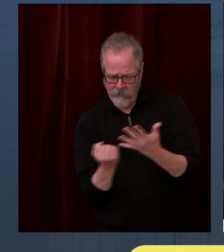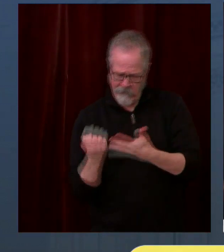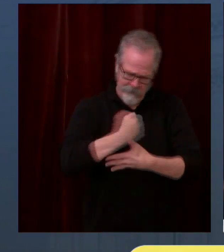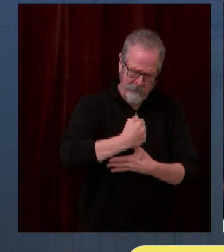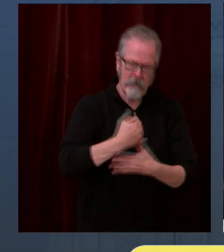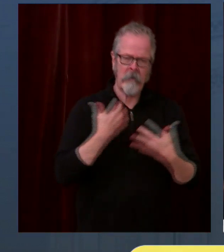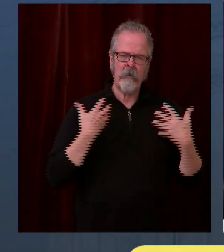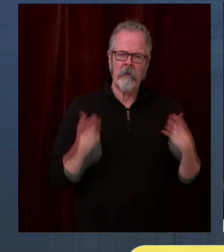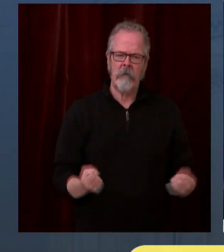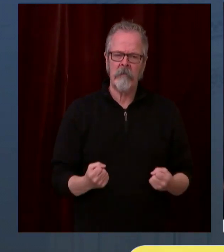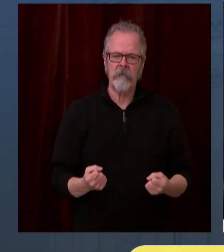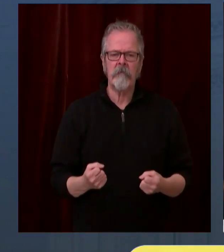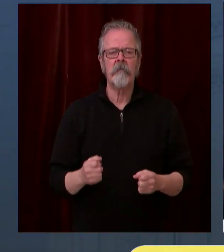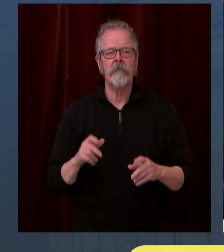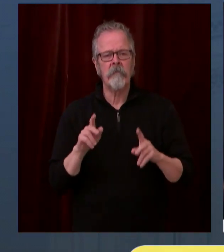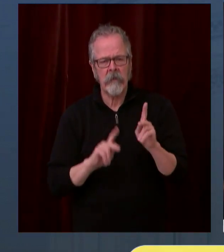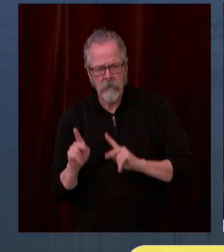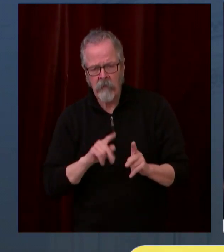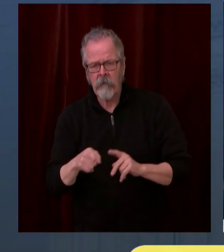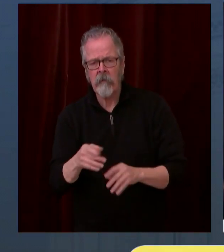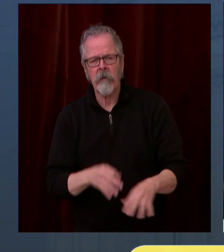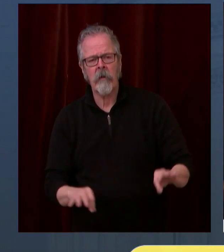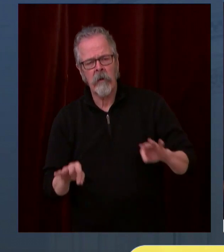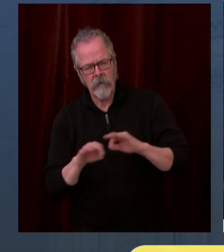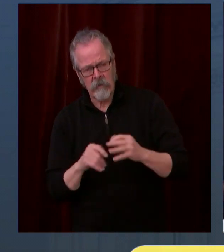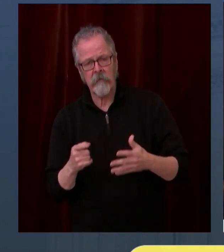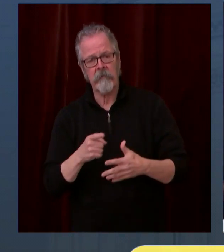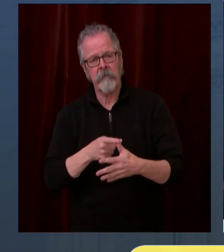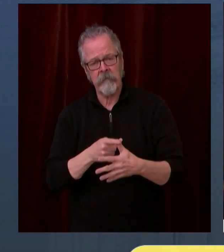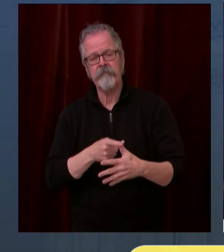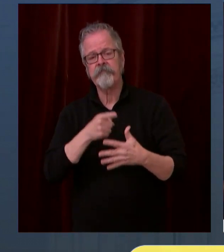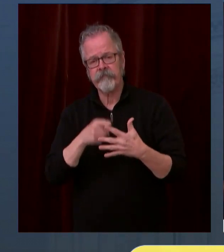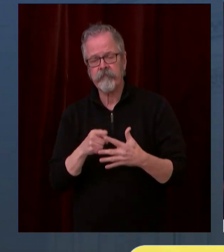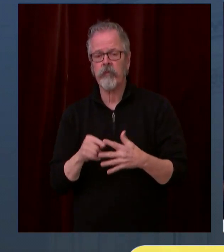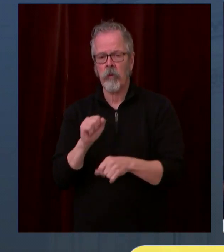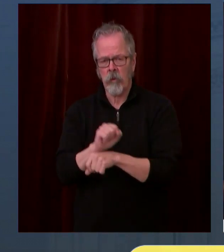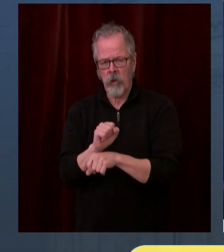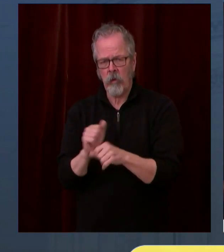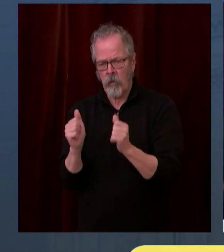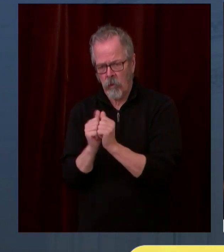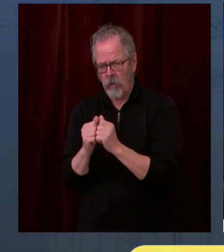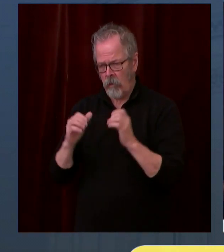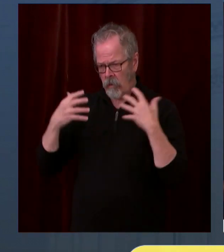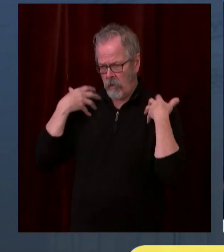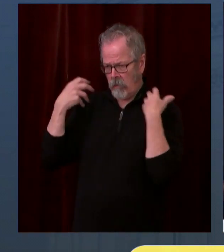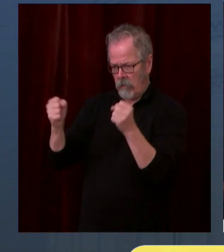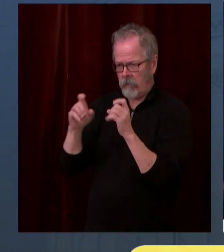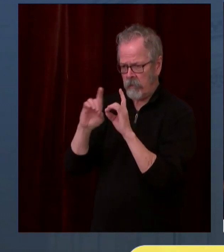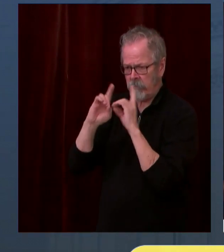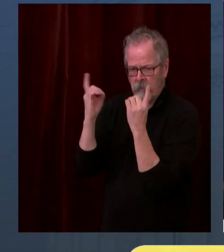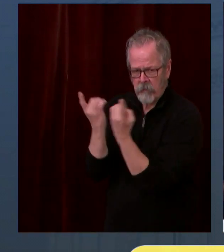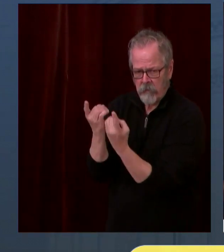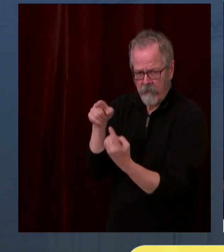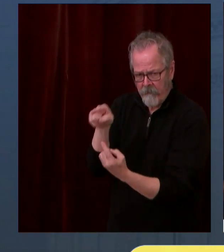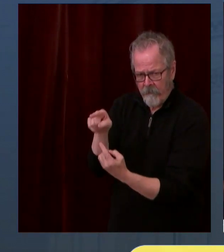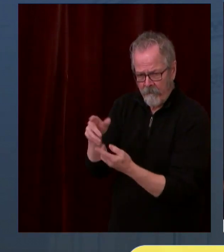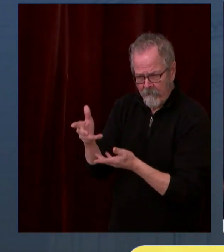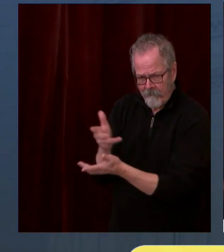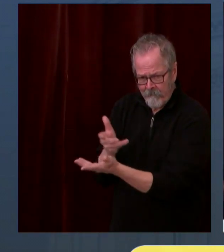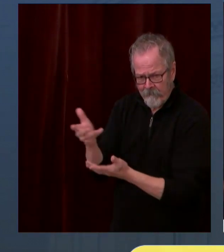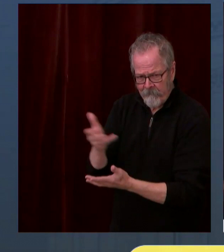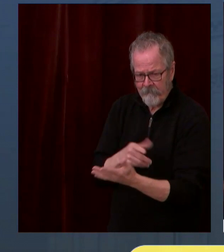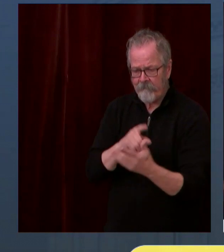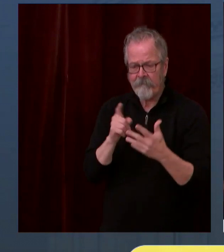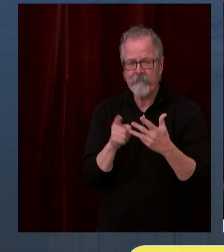to mitigate and contain the spread of this virus. And number three is to show up in a positive and responsible way in